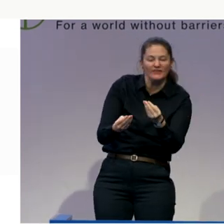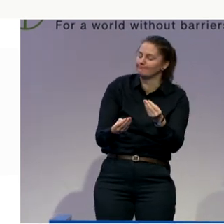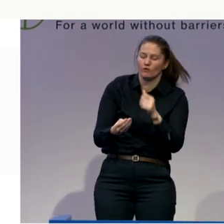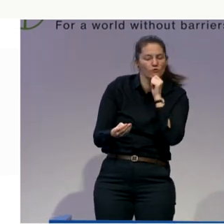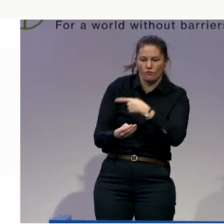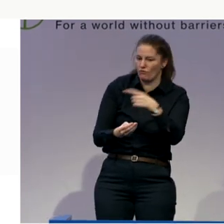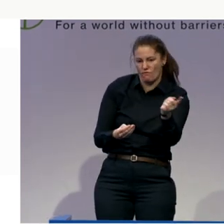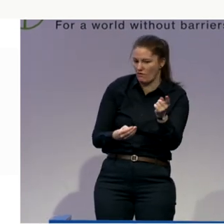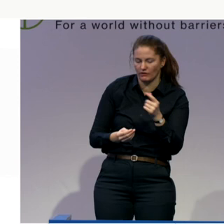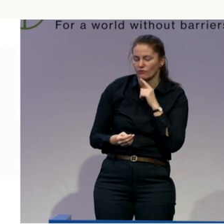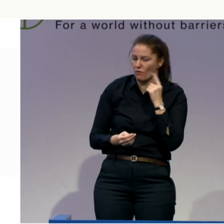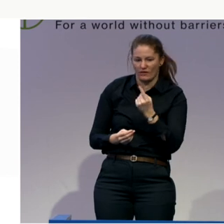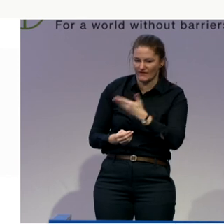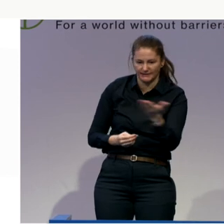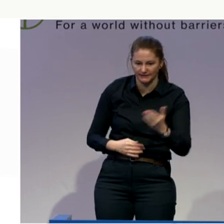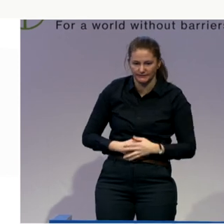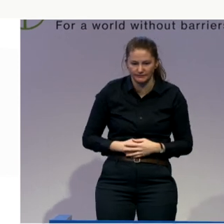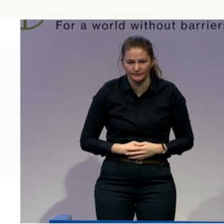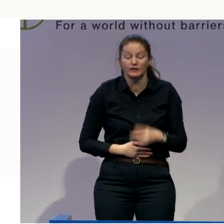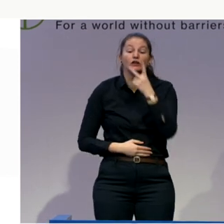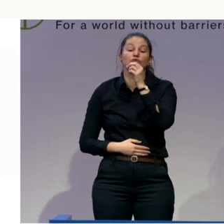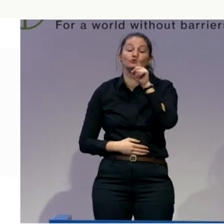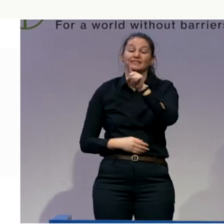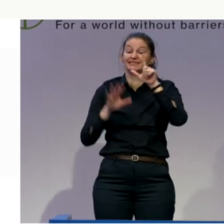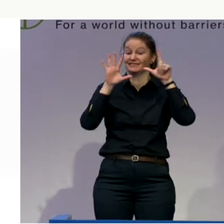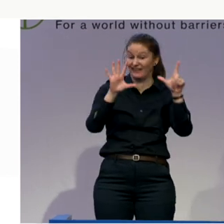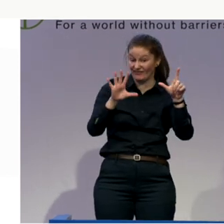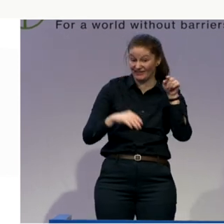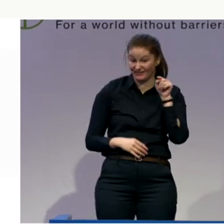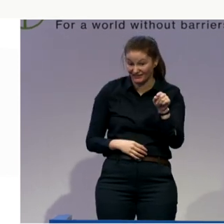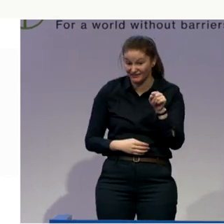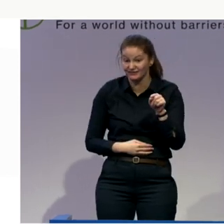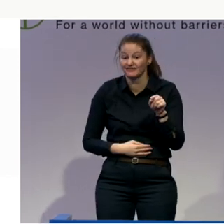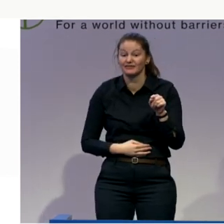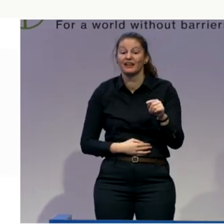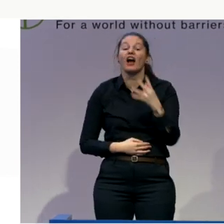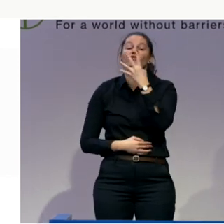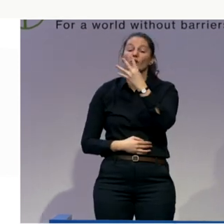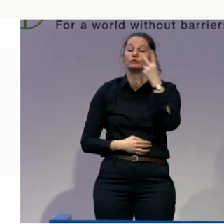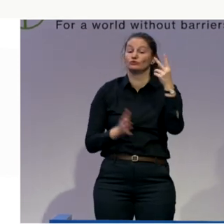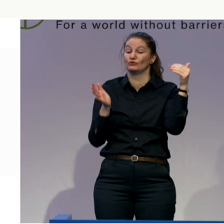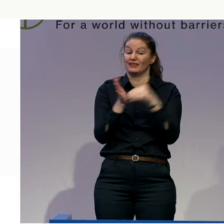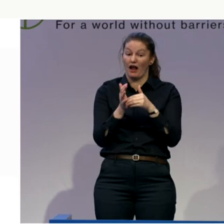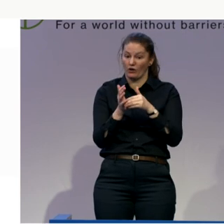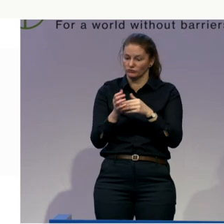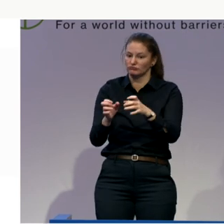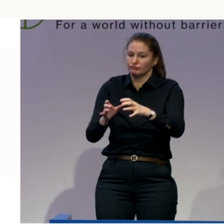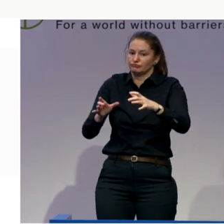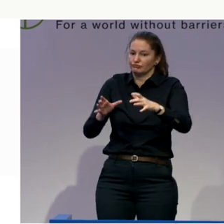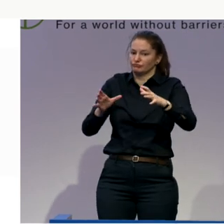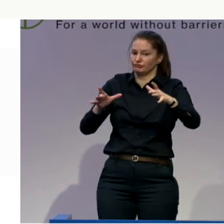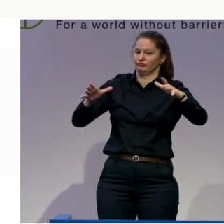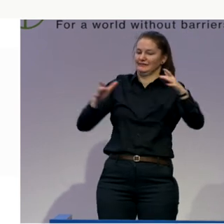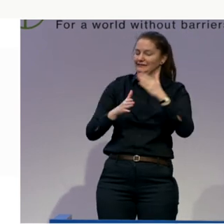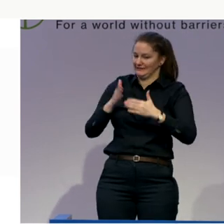57,000 people. So, and already 37,000